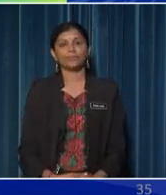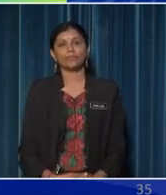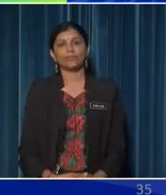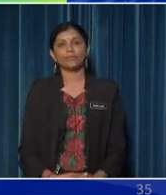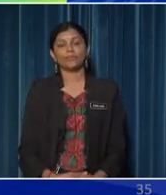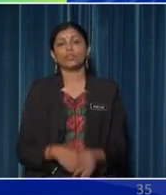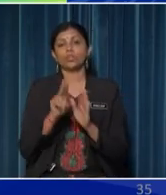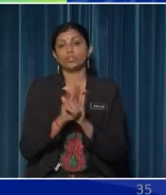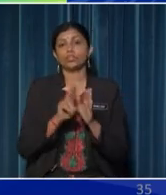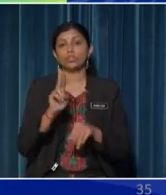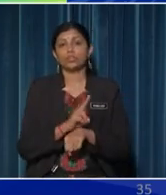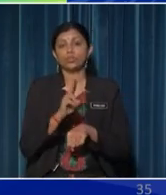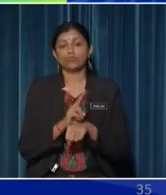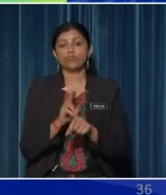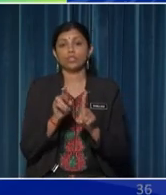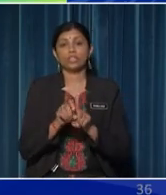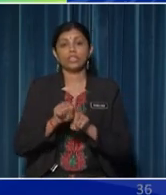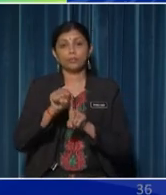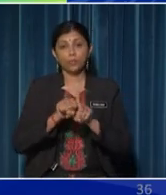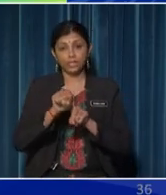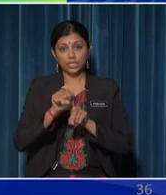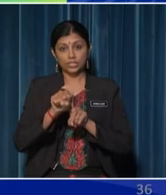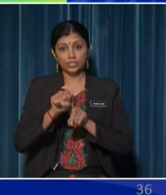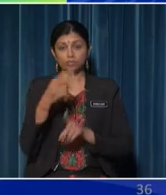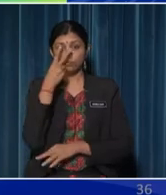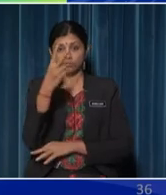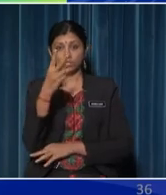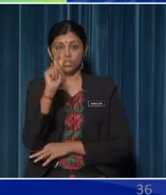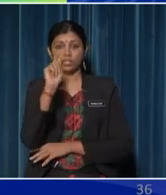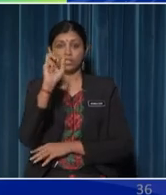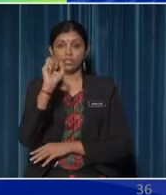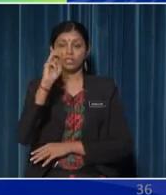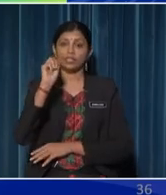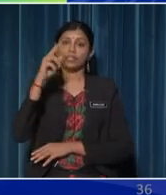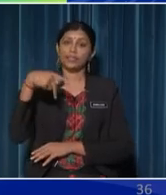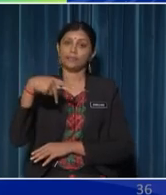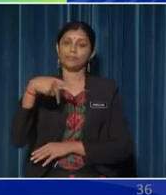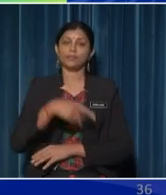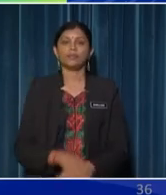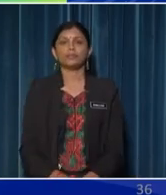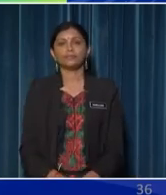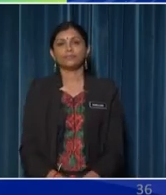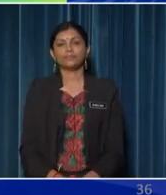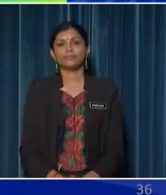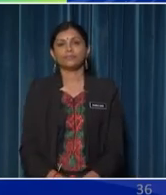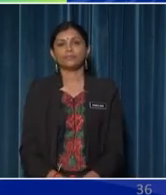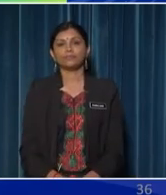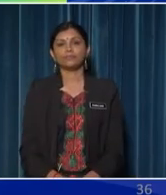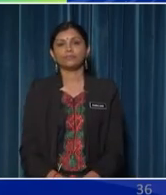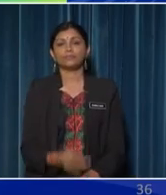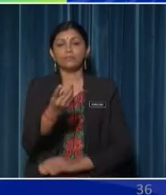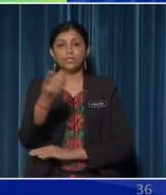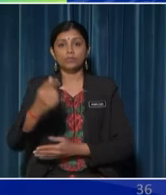We can use a thermometer to measure the temperature during the day and at night The device